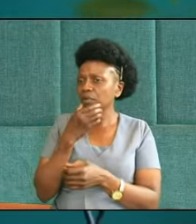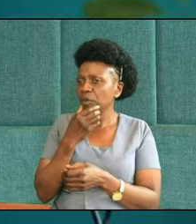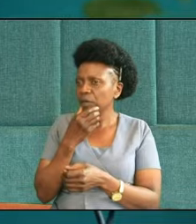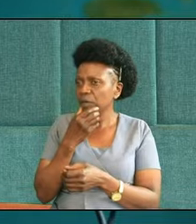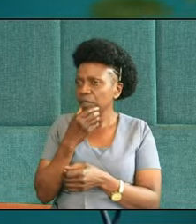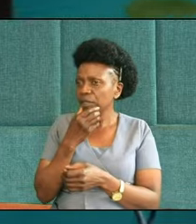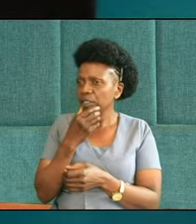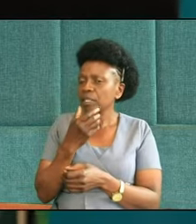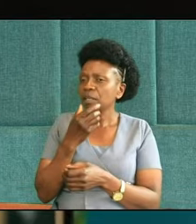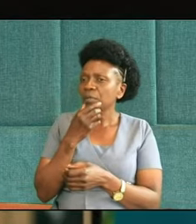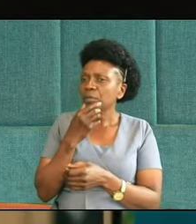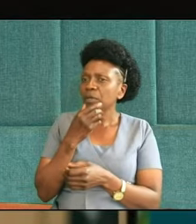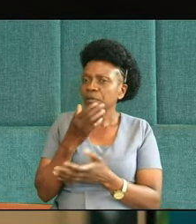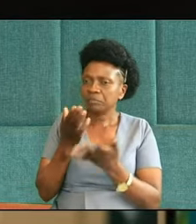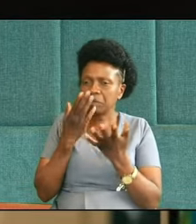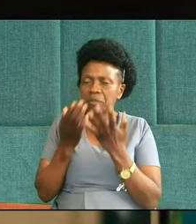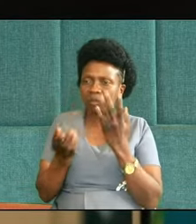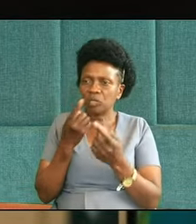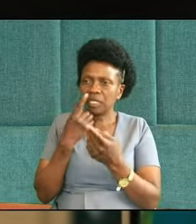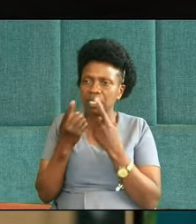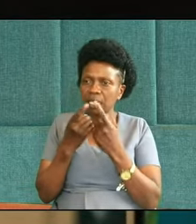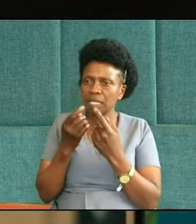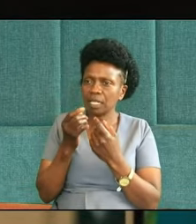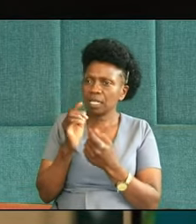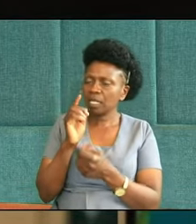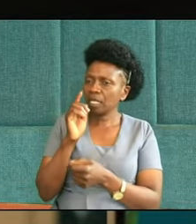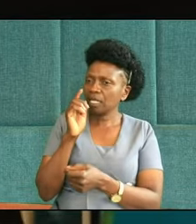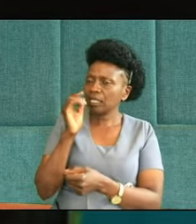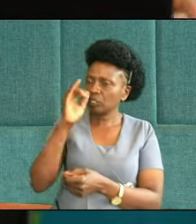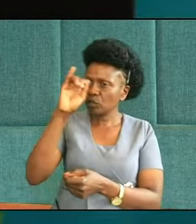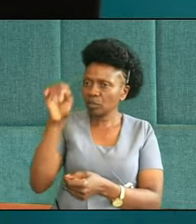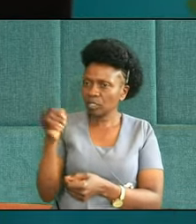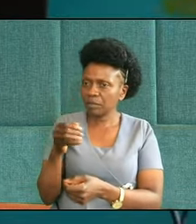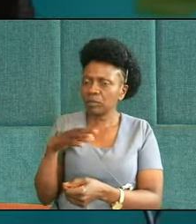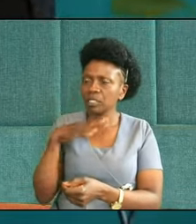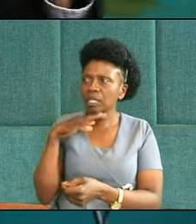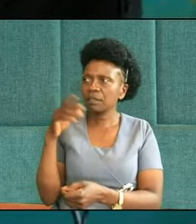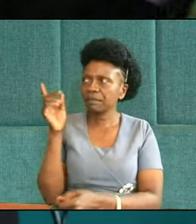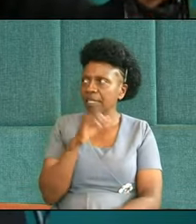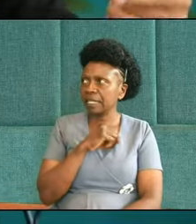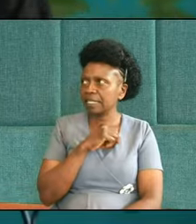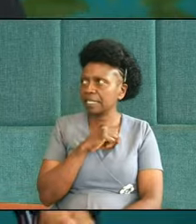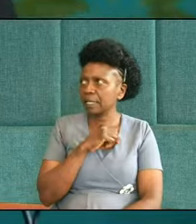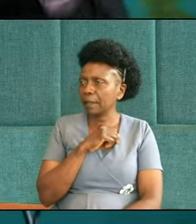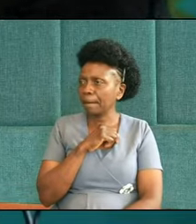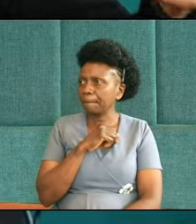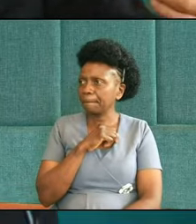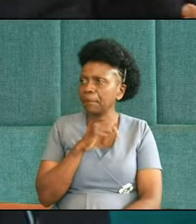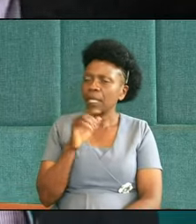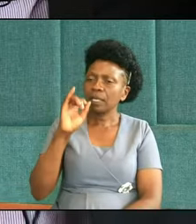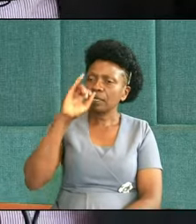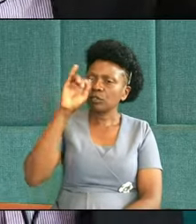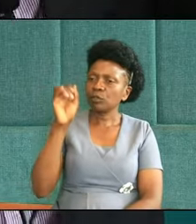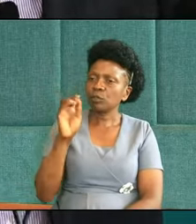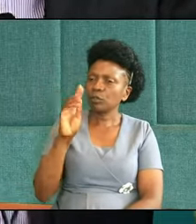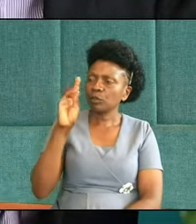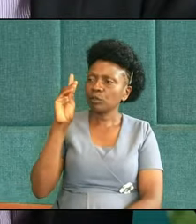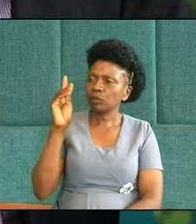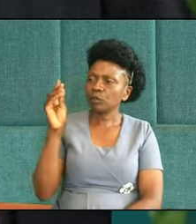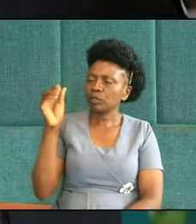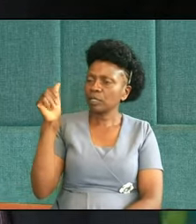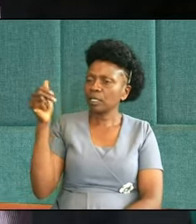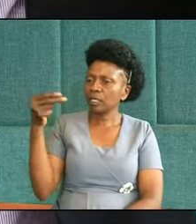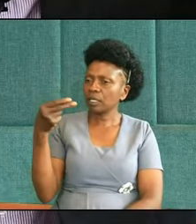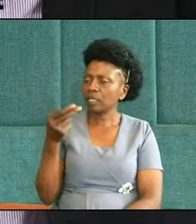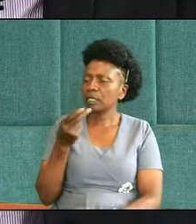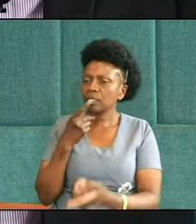Joseph was dead, and Judah, when they were there the first time, said to him, by the way, you are dead,